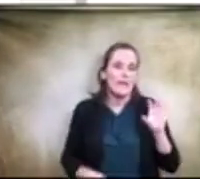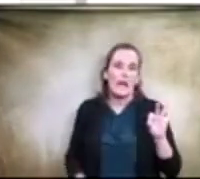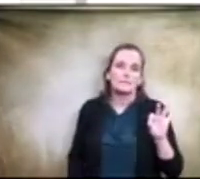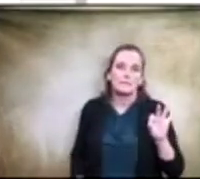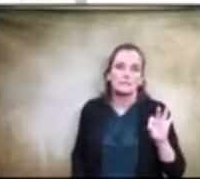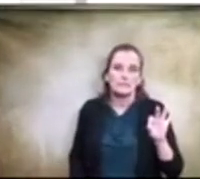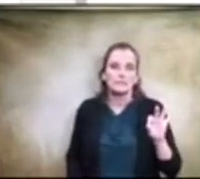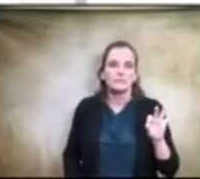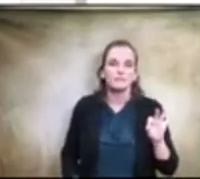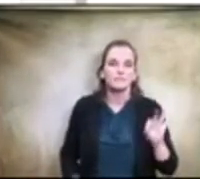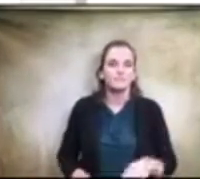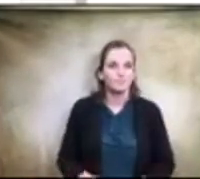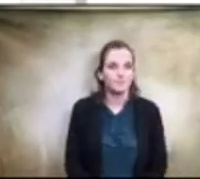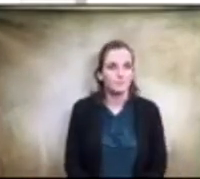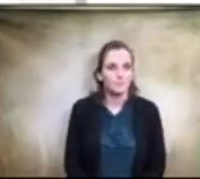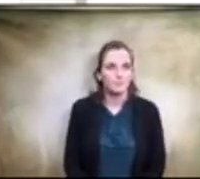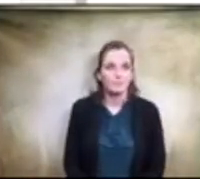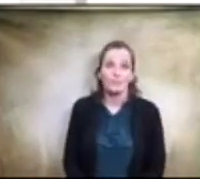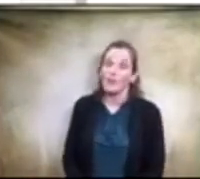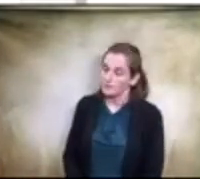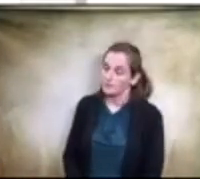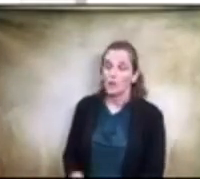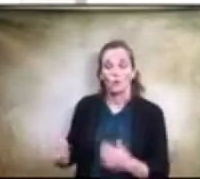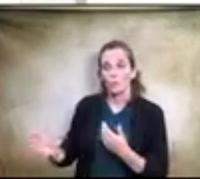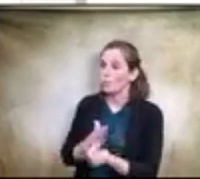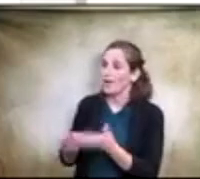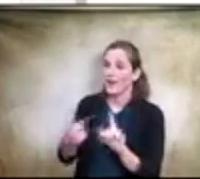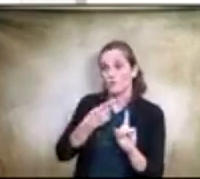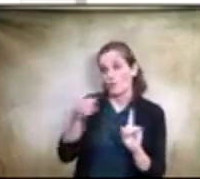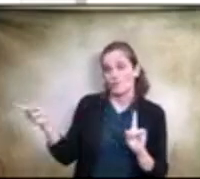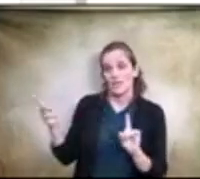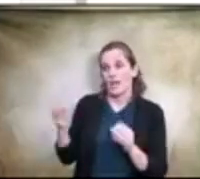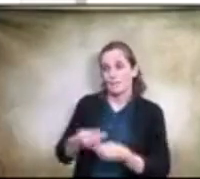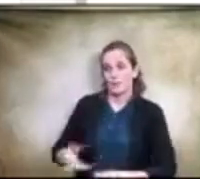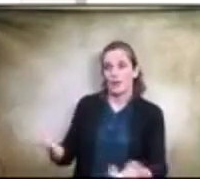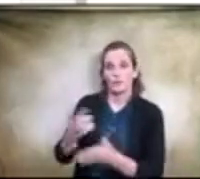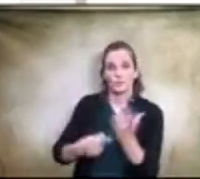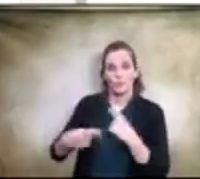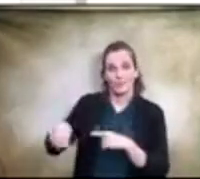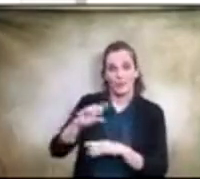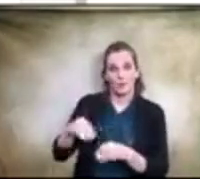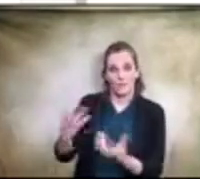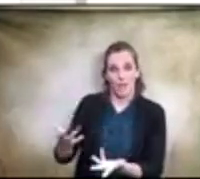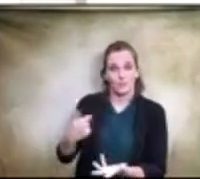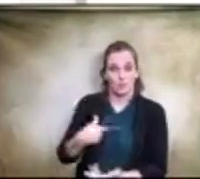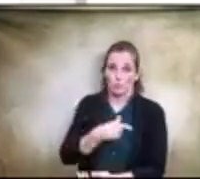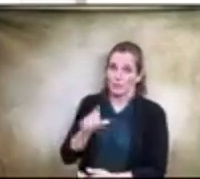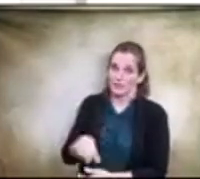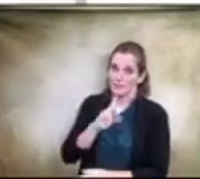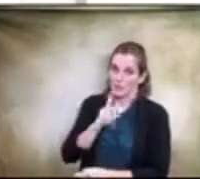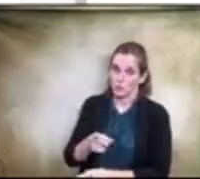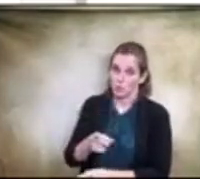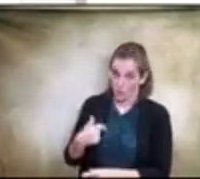yeah well we uh whatever they put out is what they're going to provide so we we need to make sure that that we get